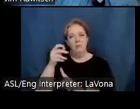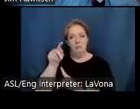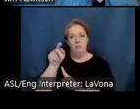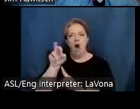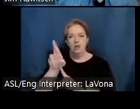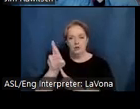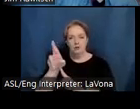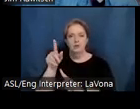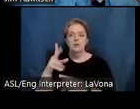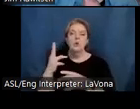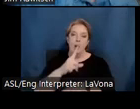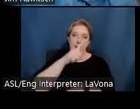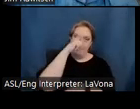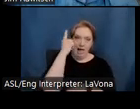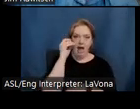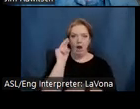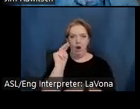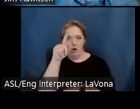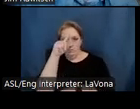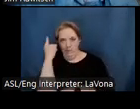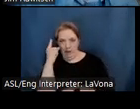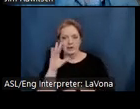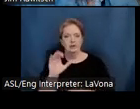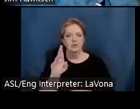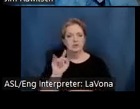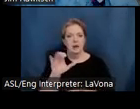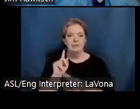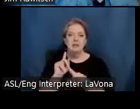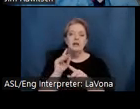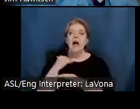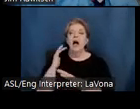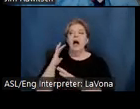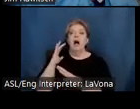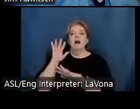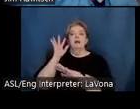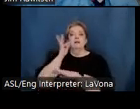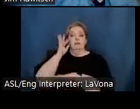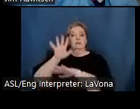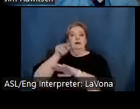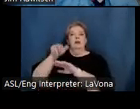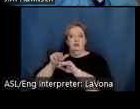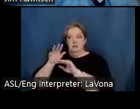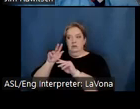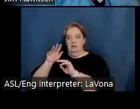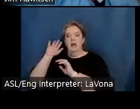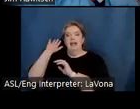applied traditional materials and techniques to the creation of newly original designs.